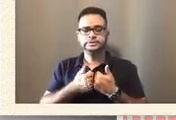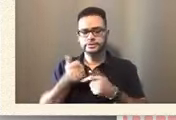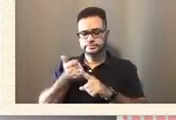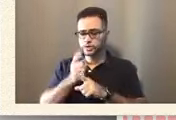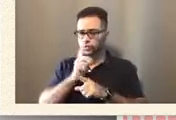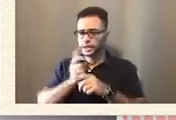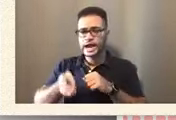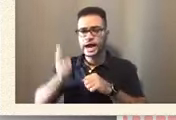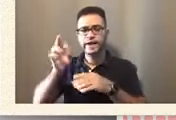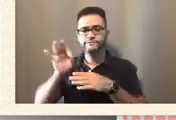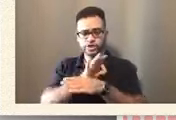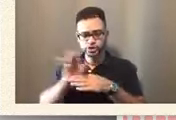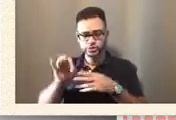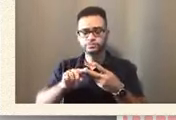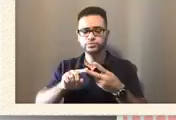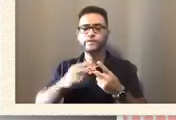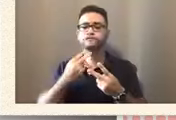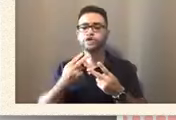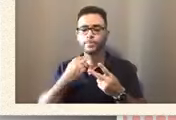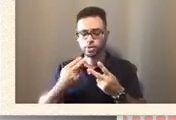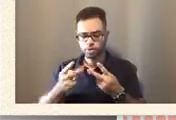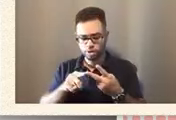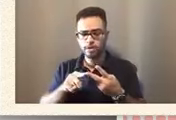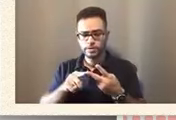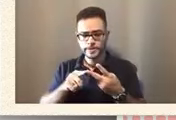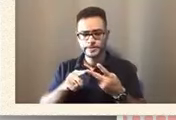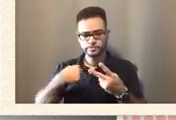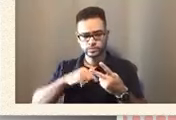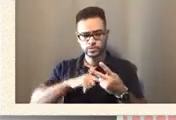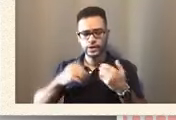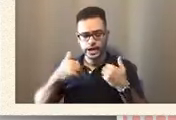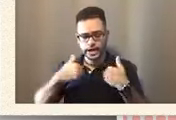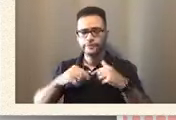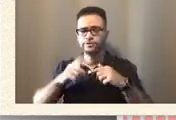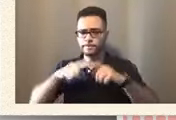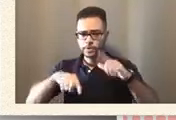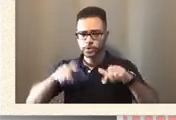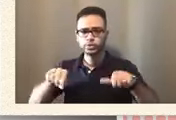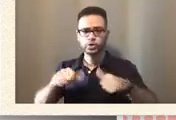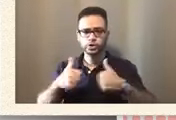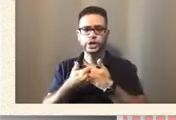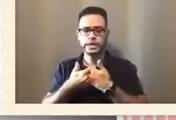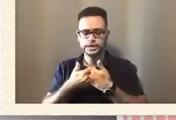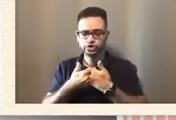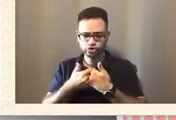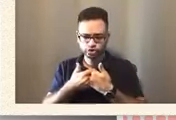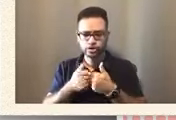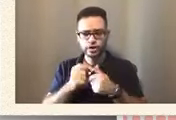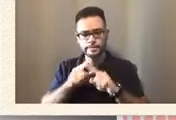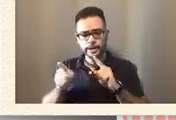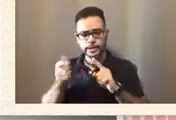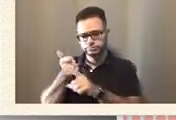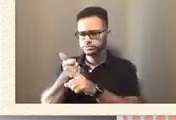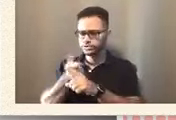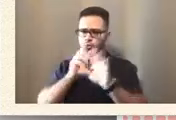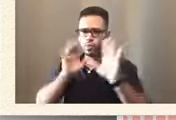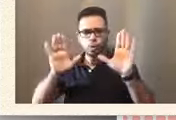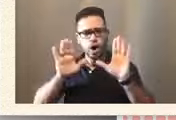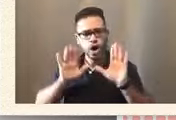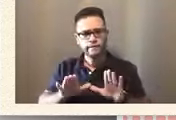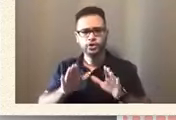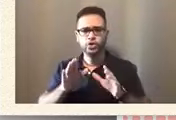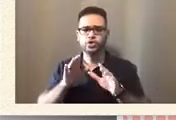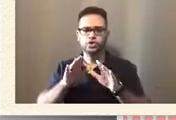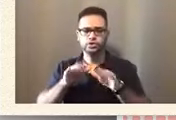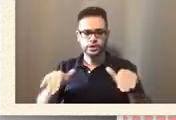We have, you know, multiple of challenges with Sebas. But like I said, he's a great kid and I'm married. And his